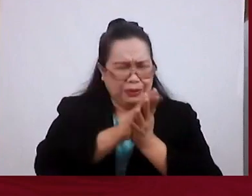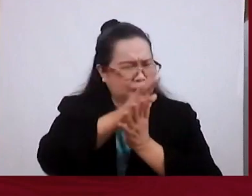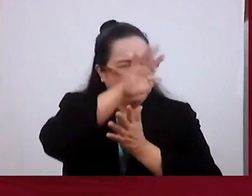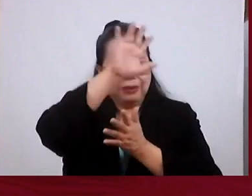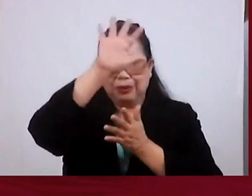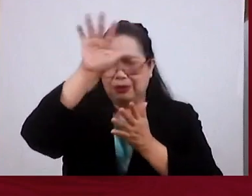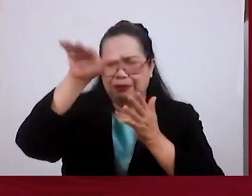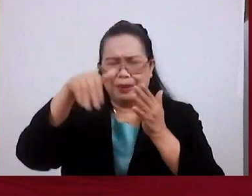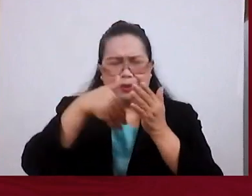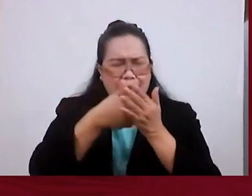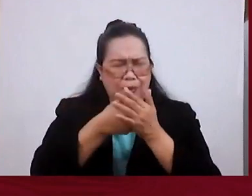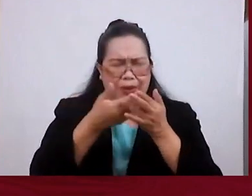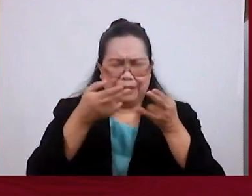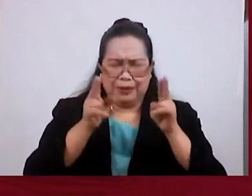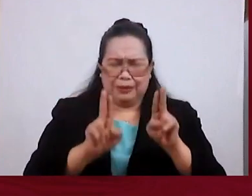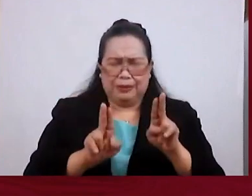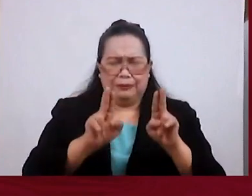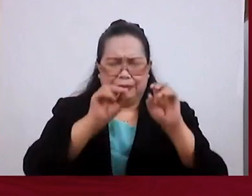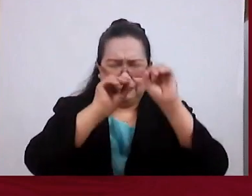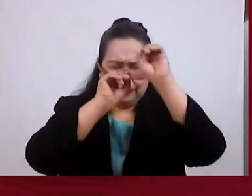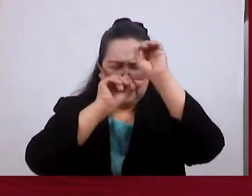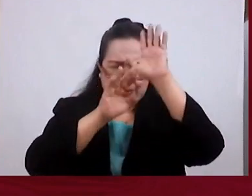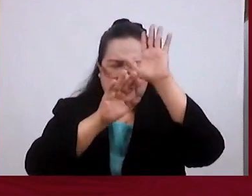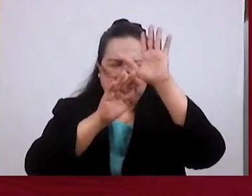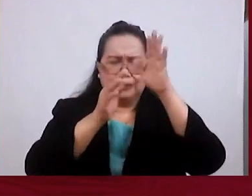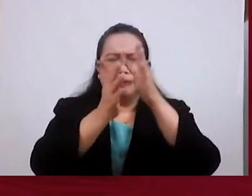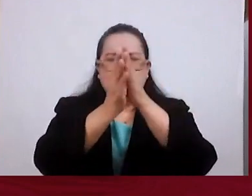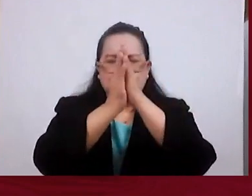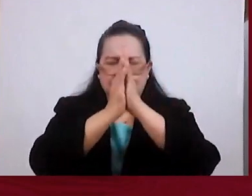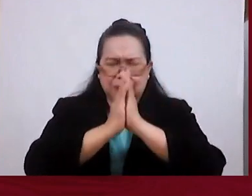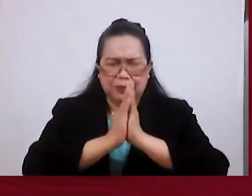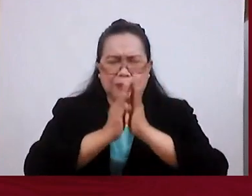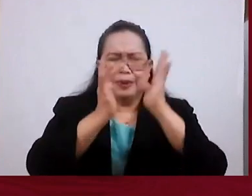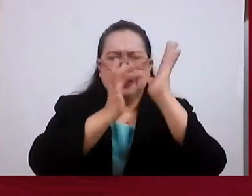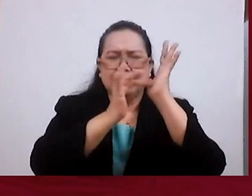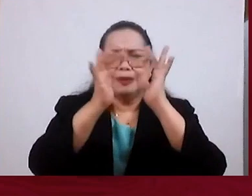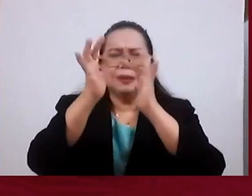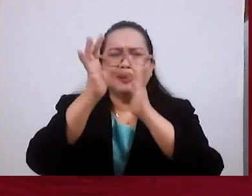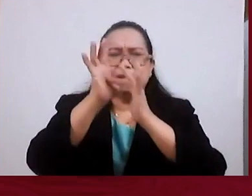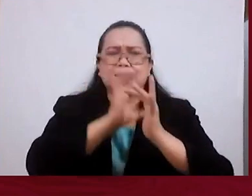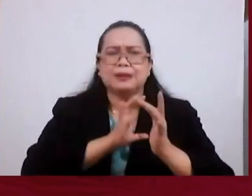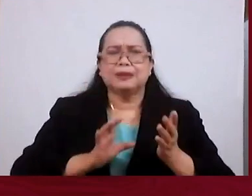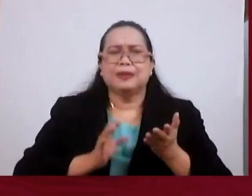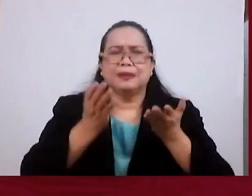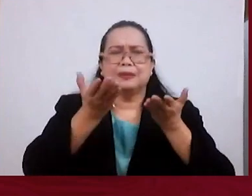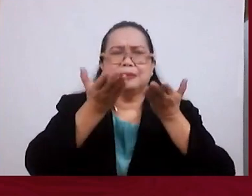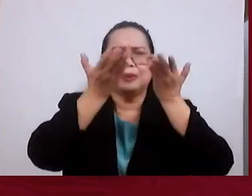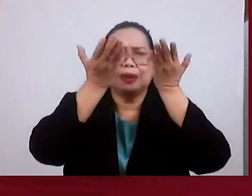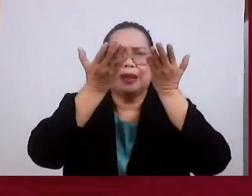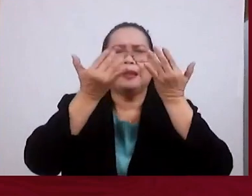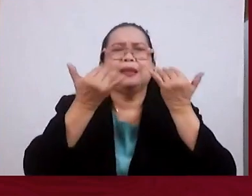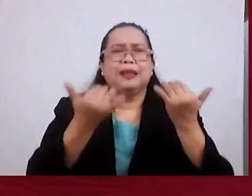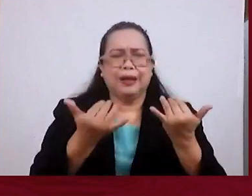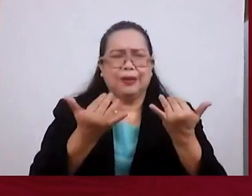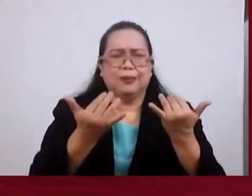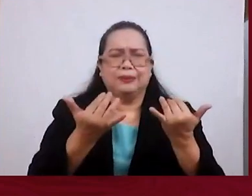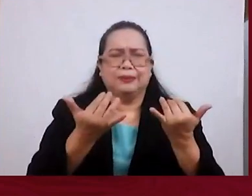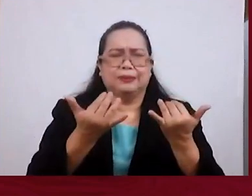everything that happens, Father. Father, we ask that Jesus Christ be lifted up right now